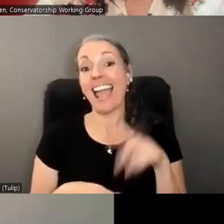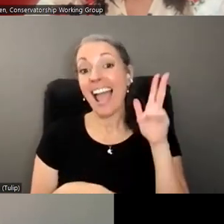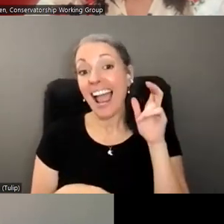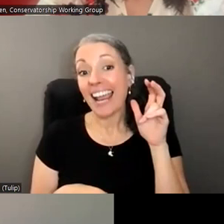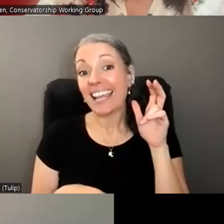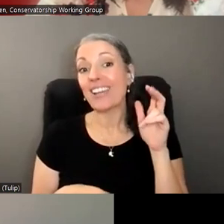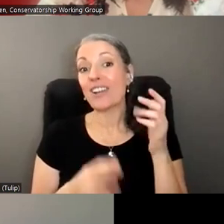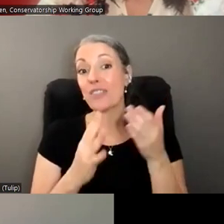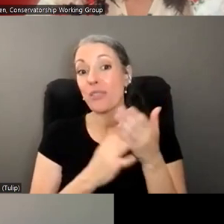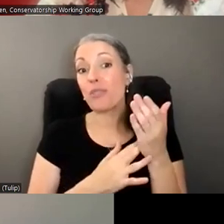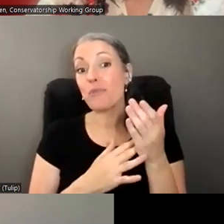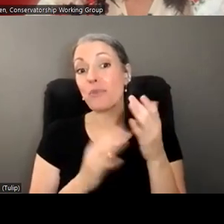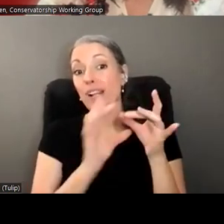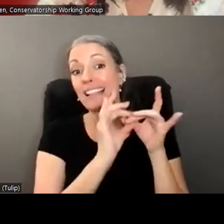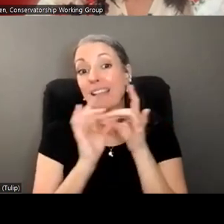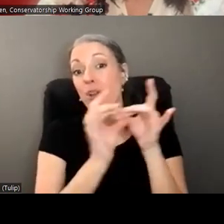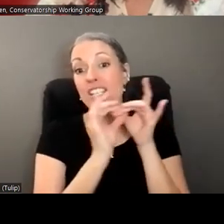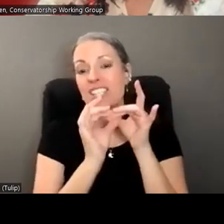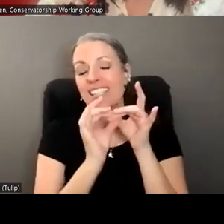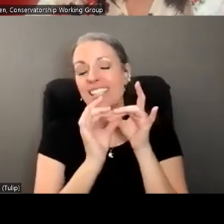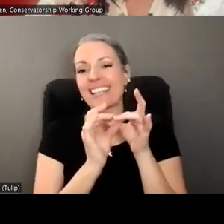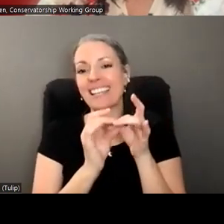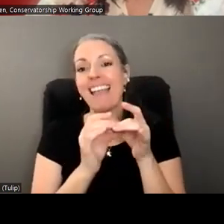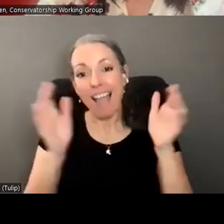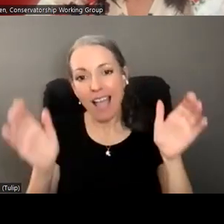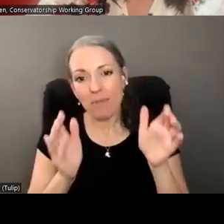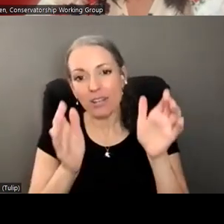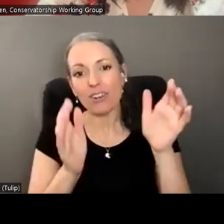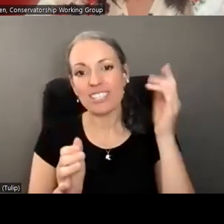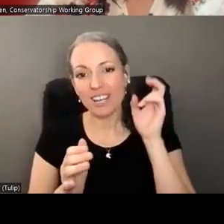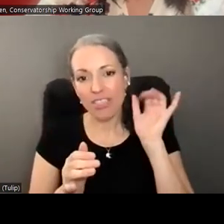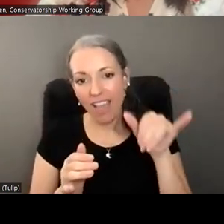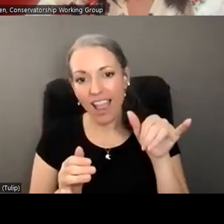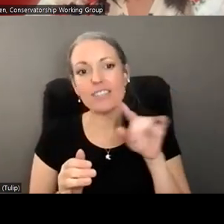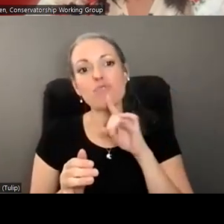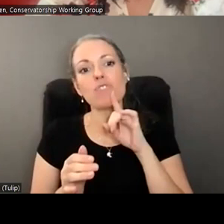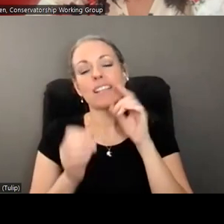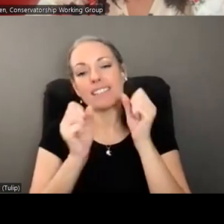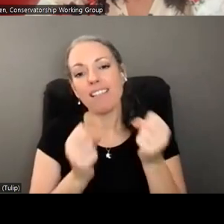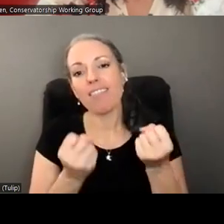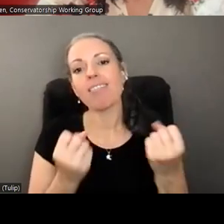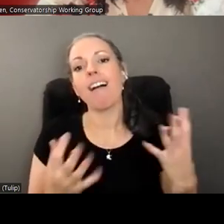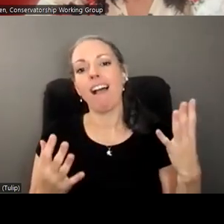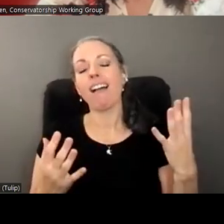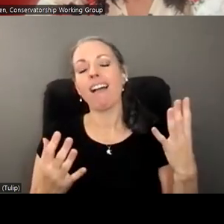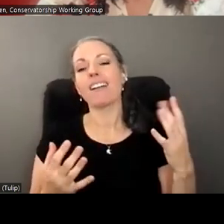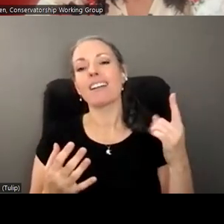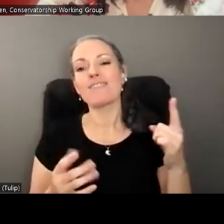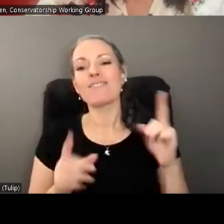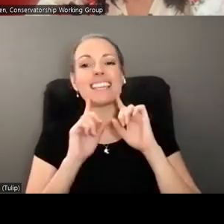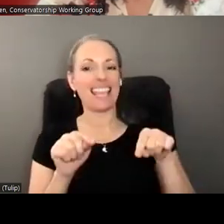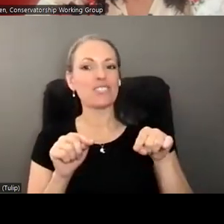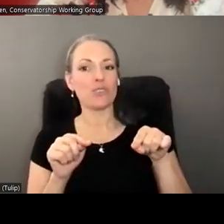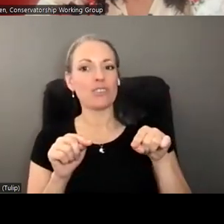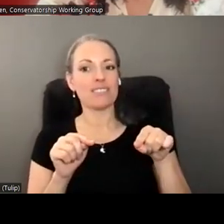thread of collaboration, and I am encouraged to hear that because I think that's a lot of the answers we're going to be coming